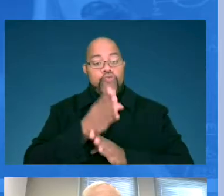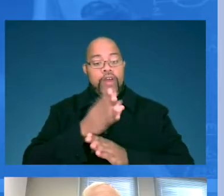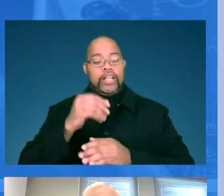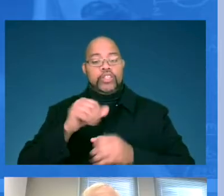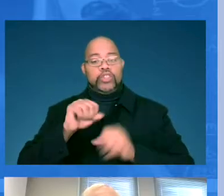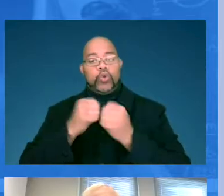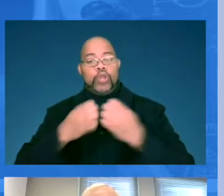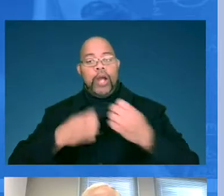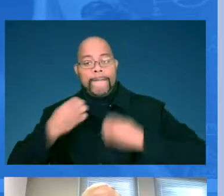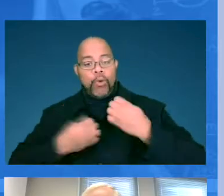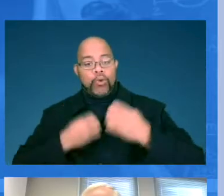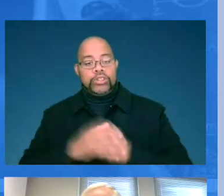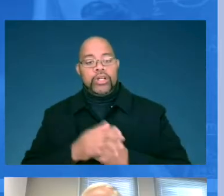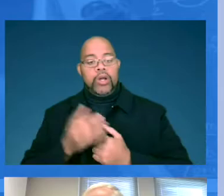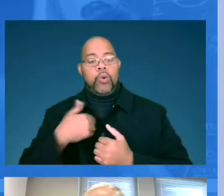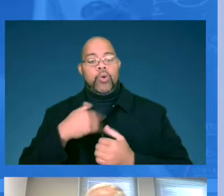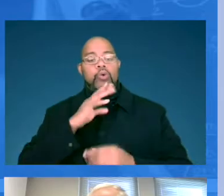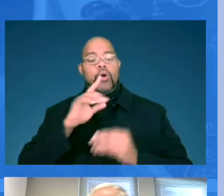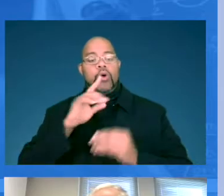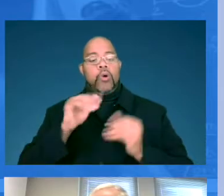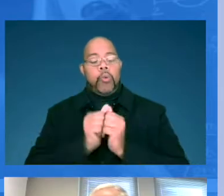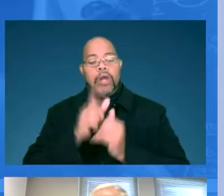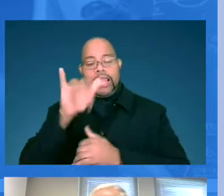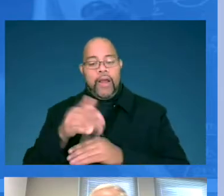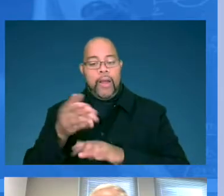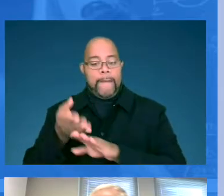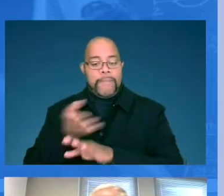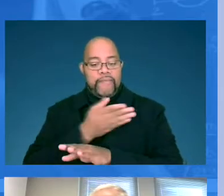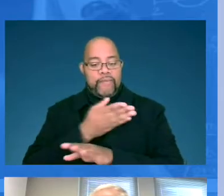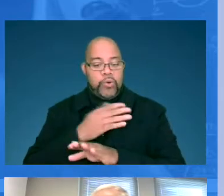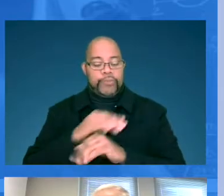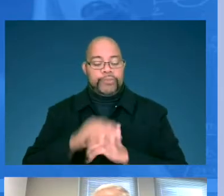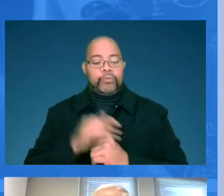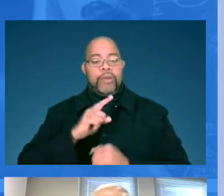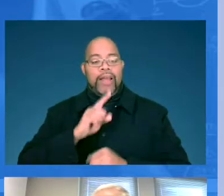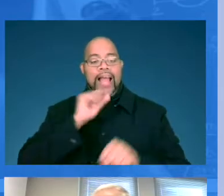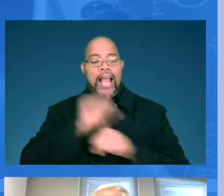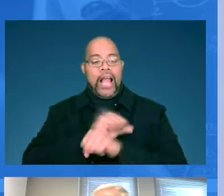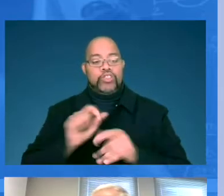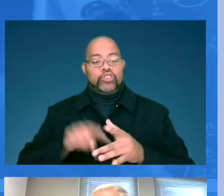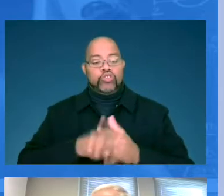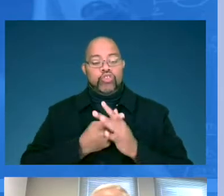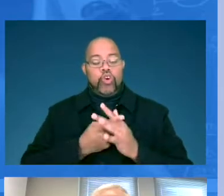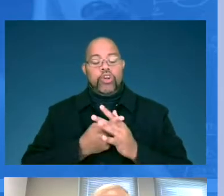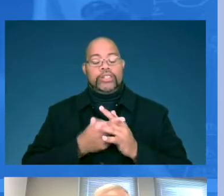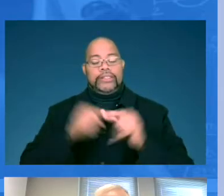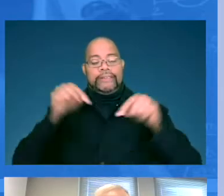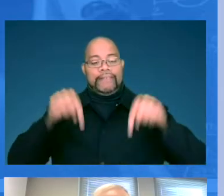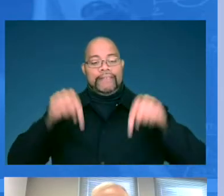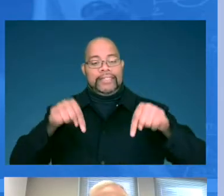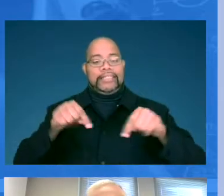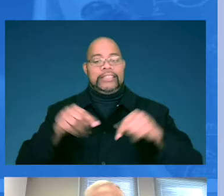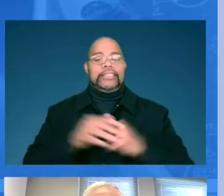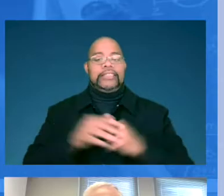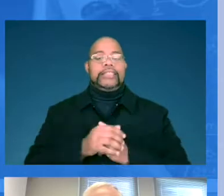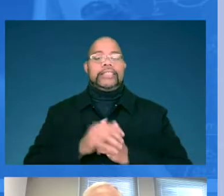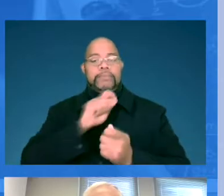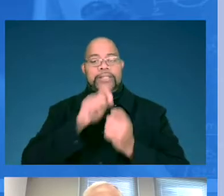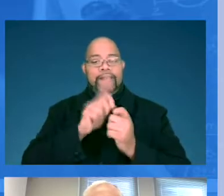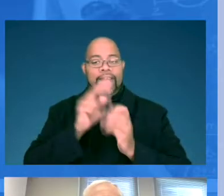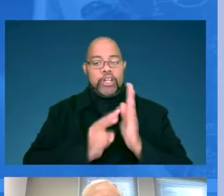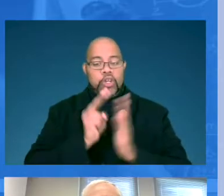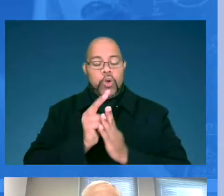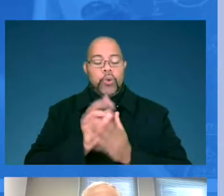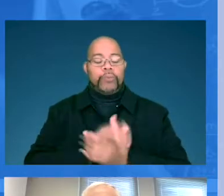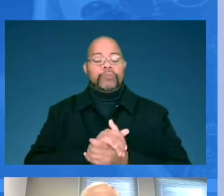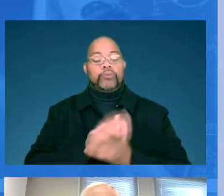when we were talking with Larry before we actually started this particular video, he wanted to know a little